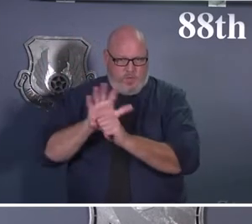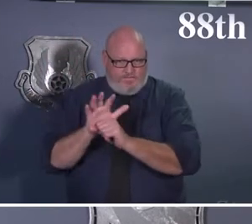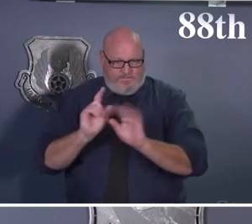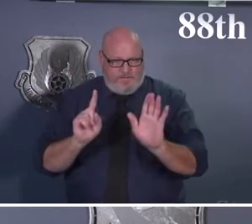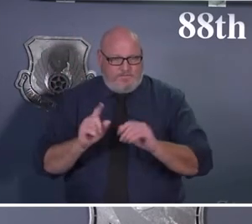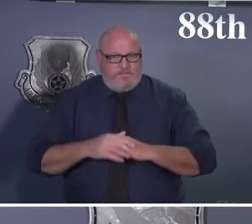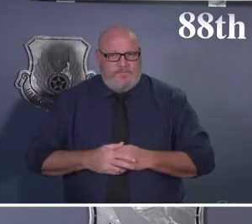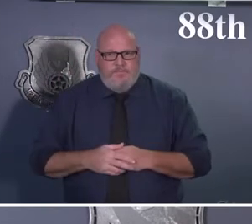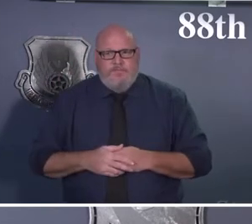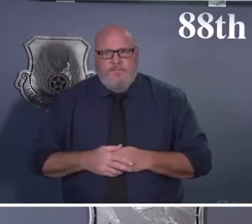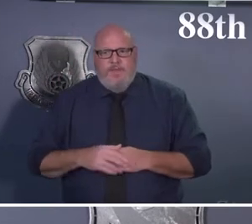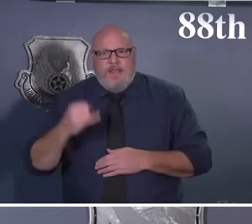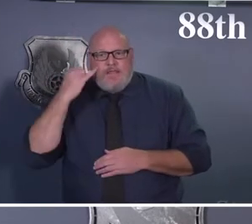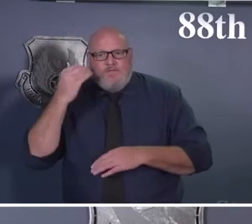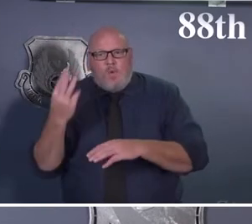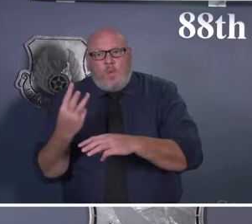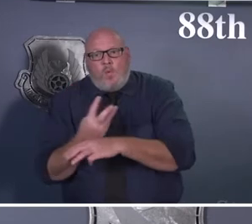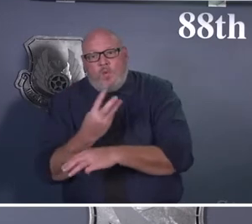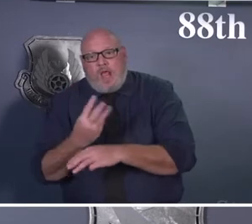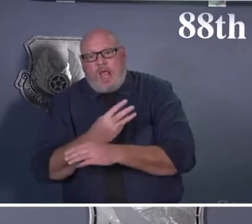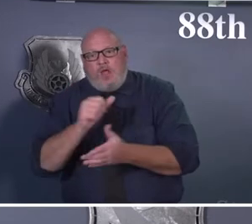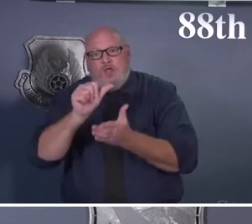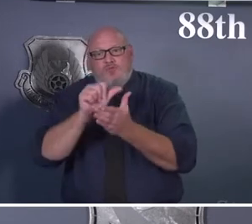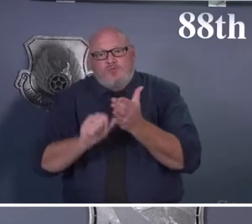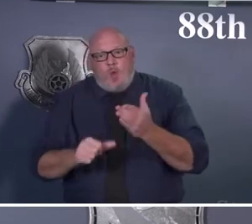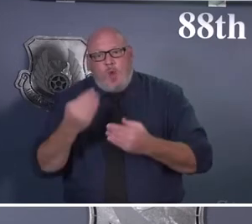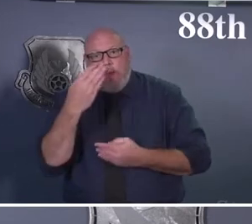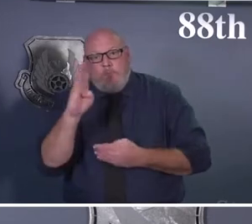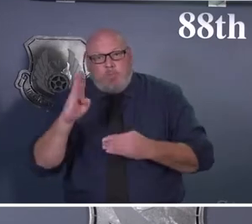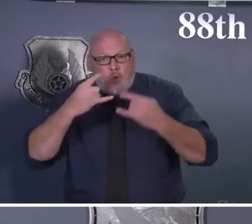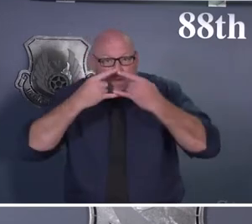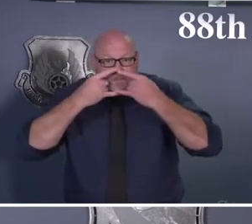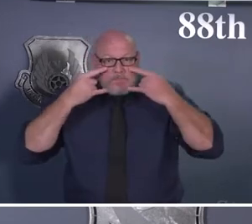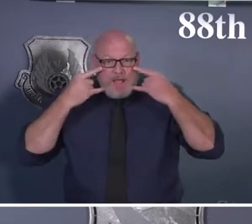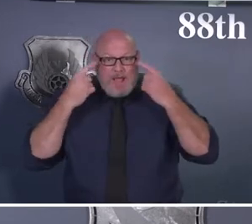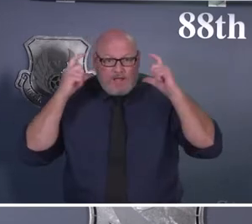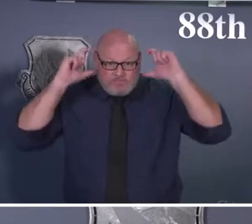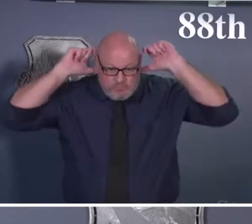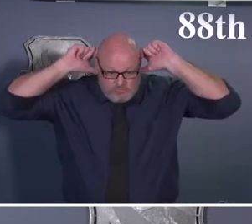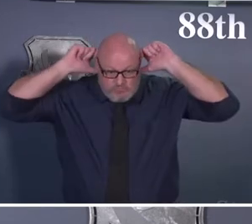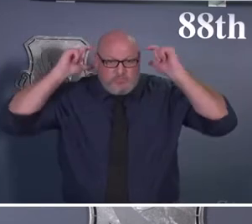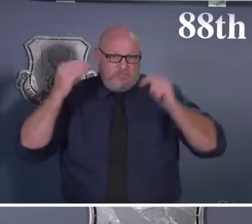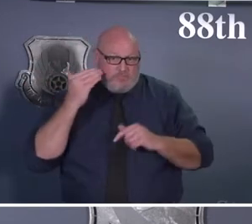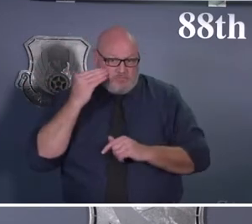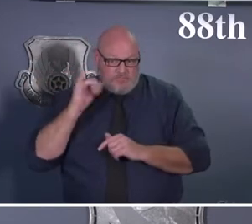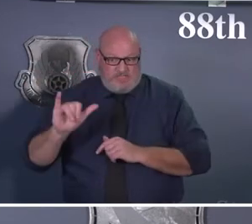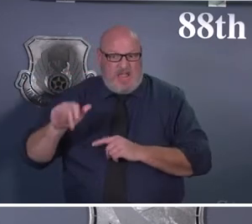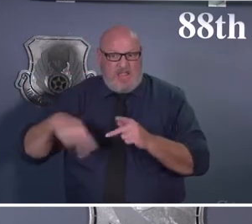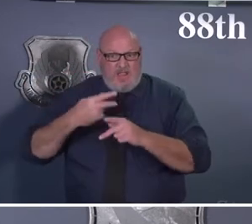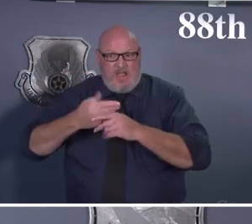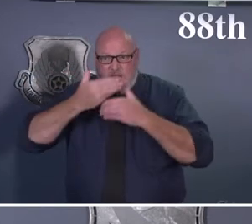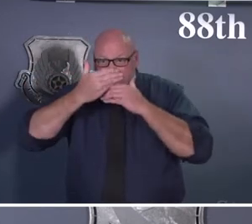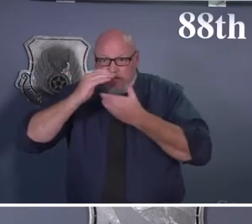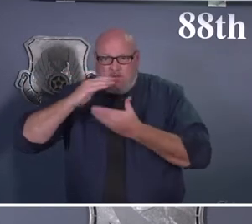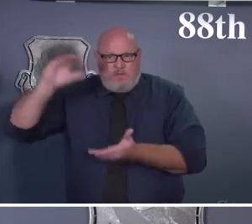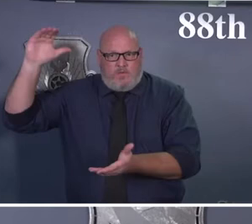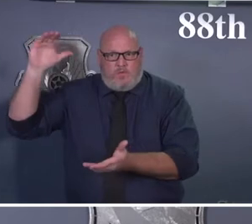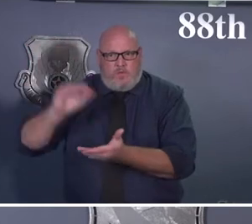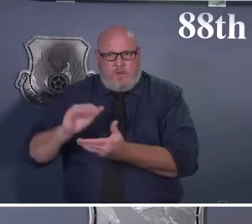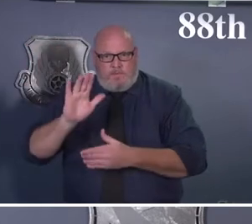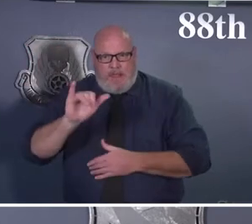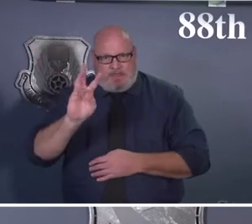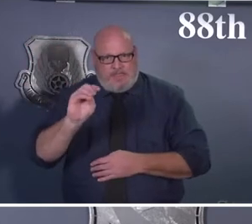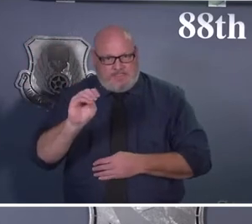66% reduction. And then if you wear a respirator like a KN95 or an N95 respirator, it's an